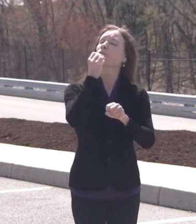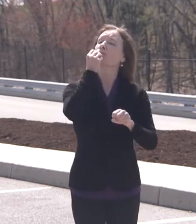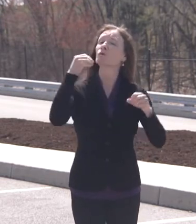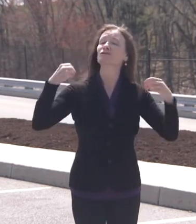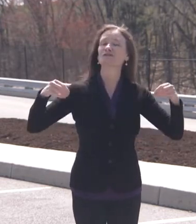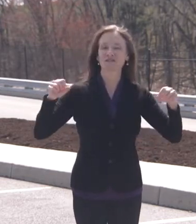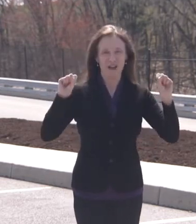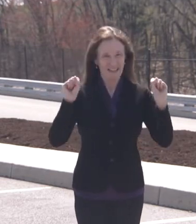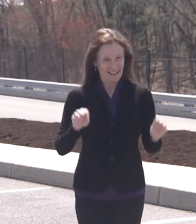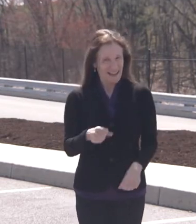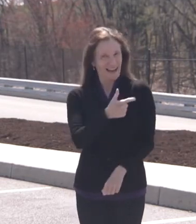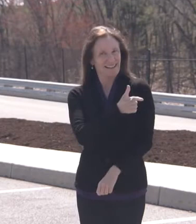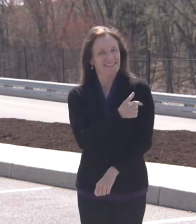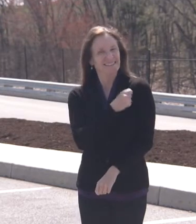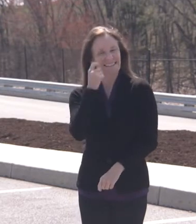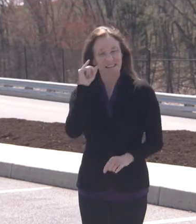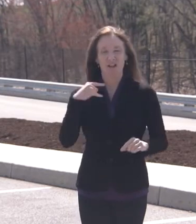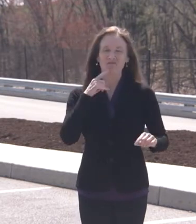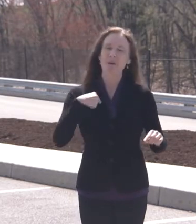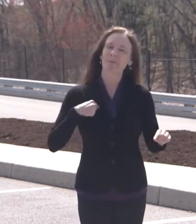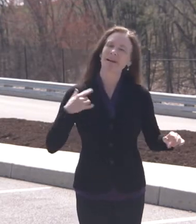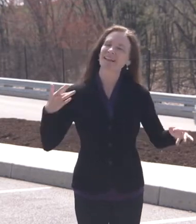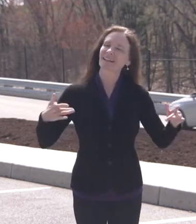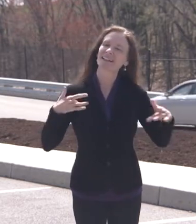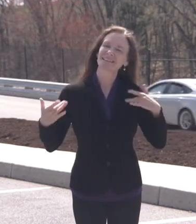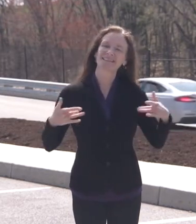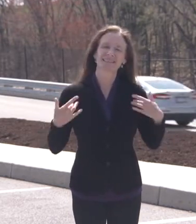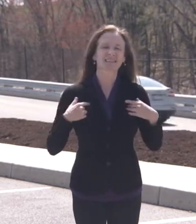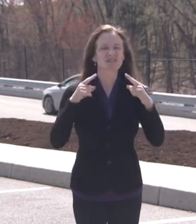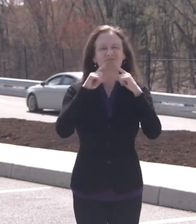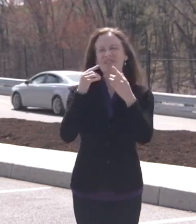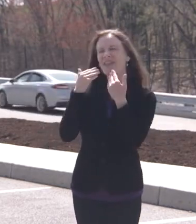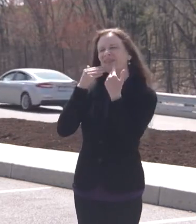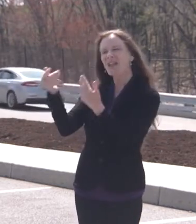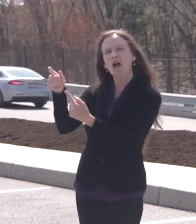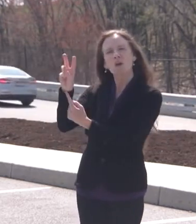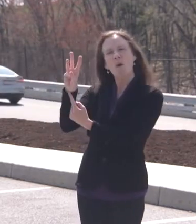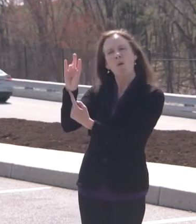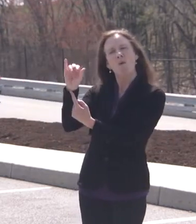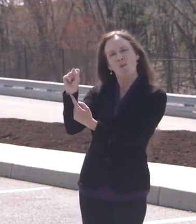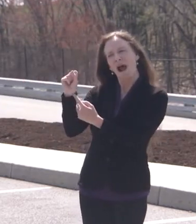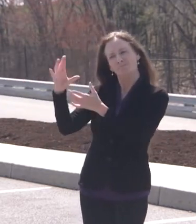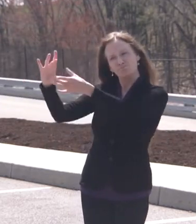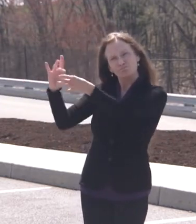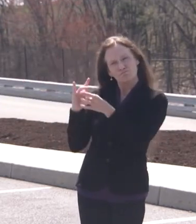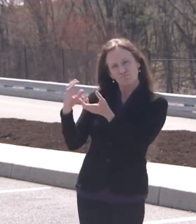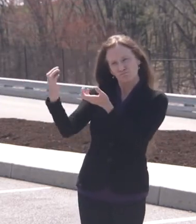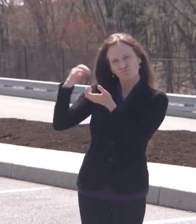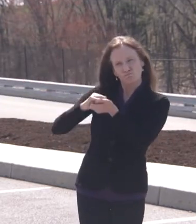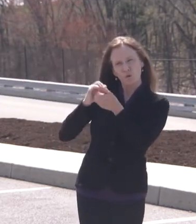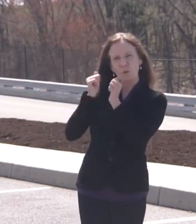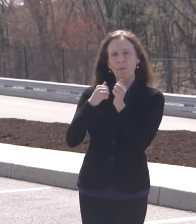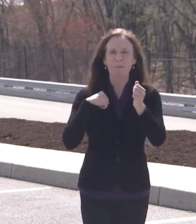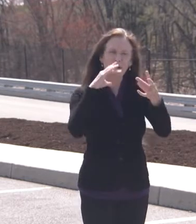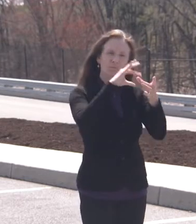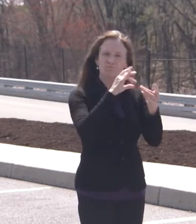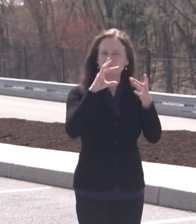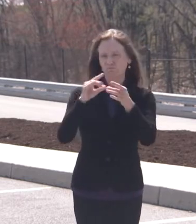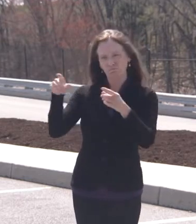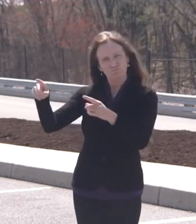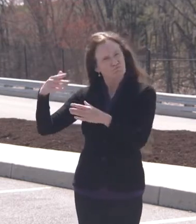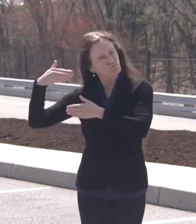year. So thanks to Weiss Marcus for being such a good partner to Pennsylvania. You show your commitment, Jonathan, every day